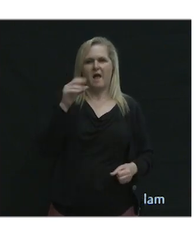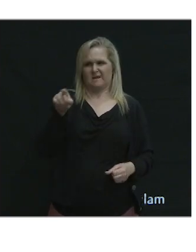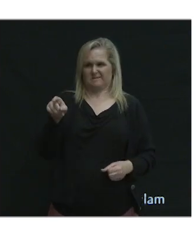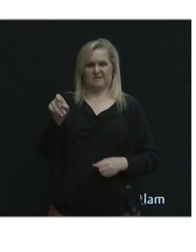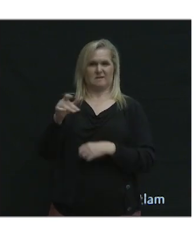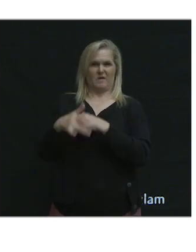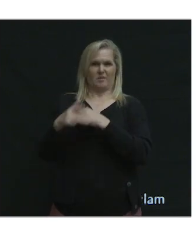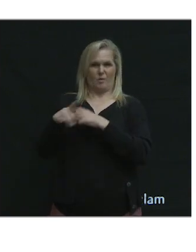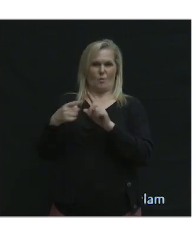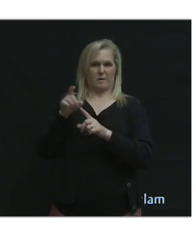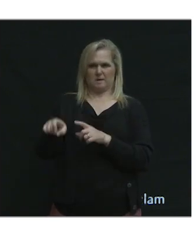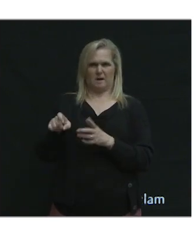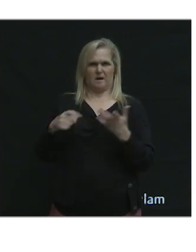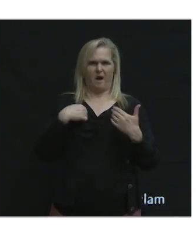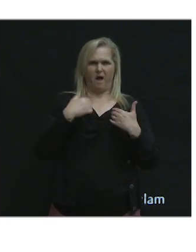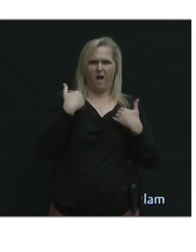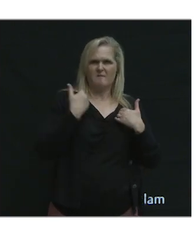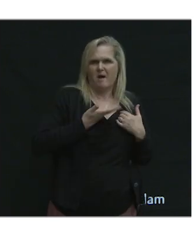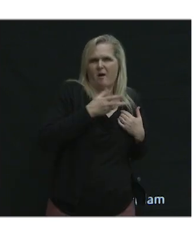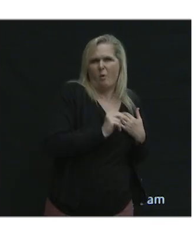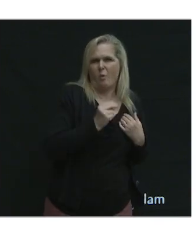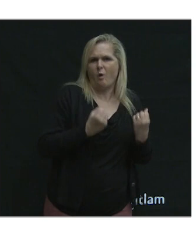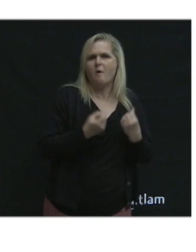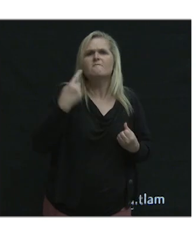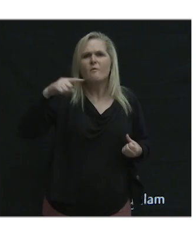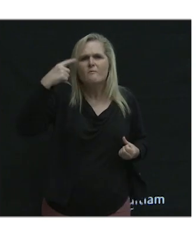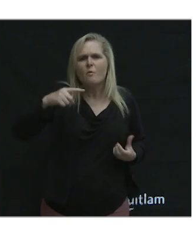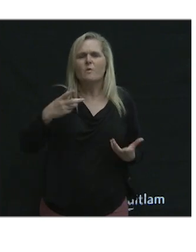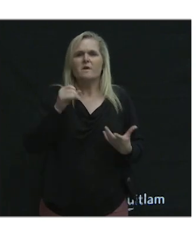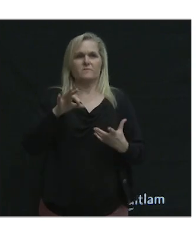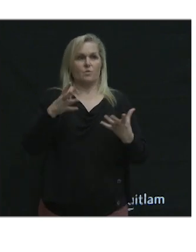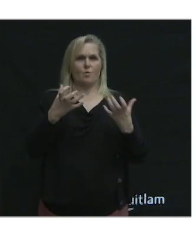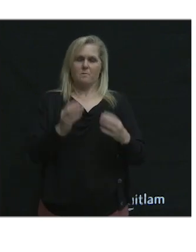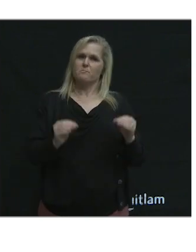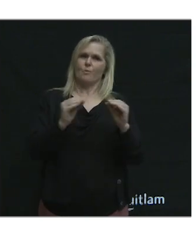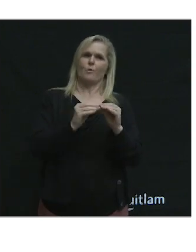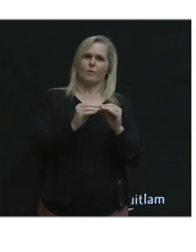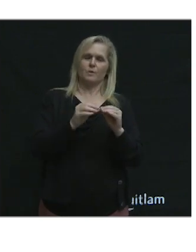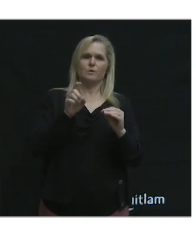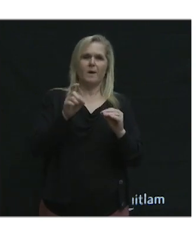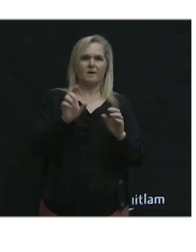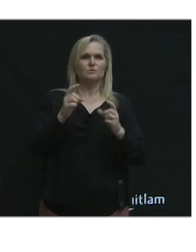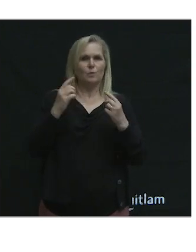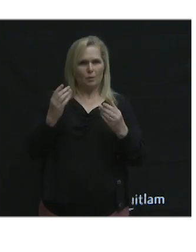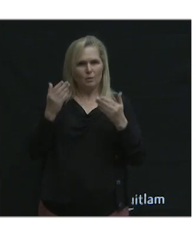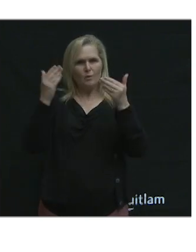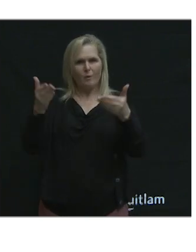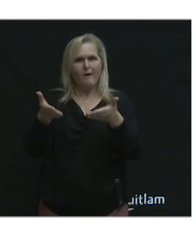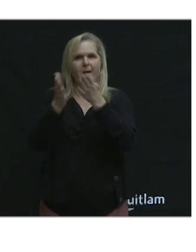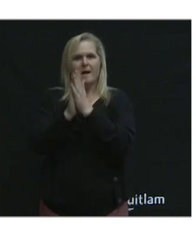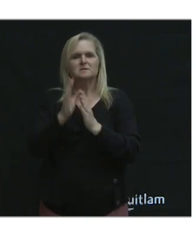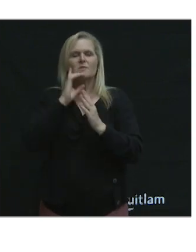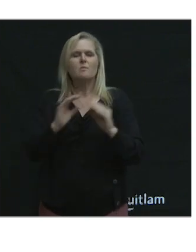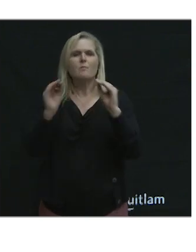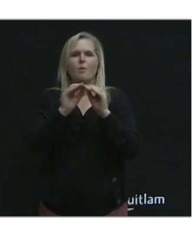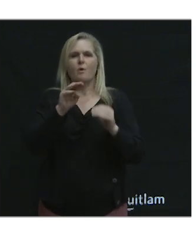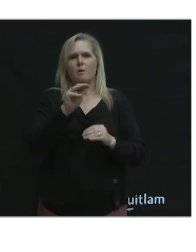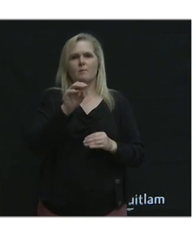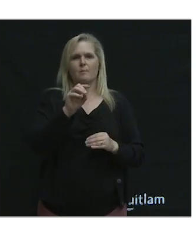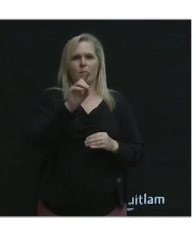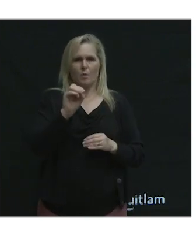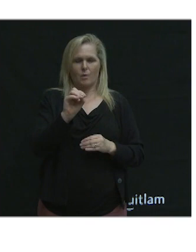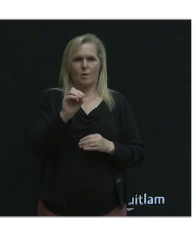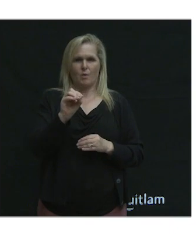Now that's where I would say if you want more, go and ask for more. MODO is a cooperative